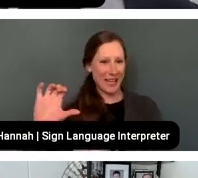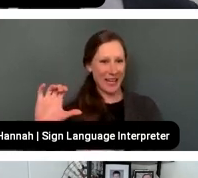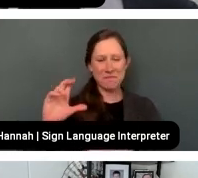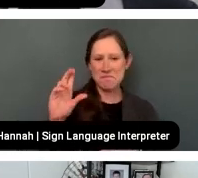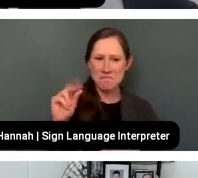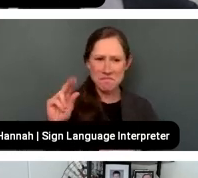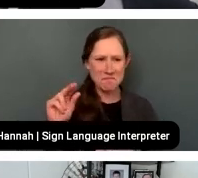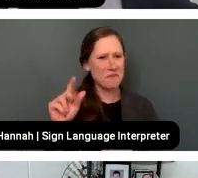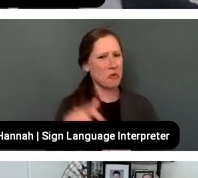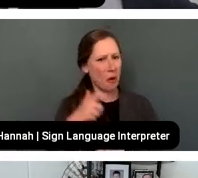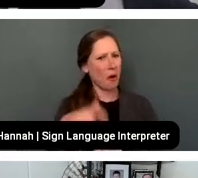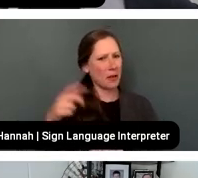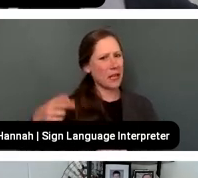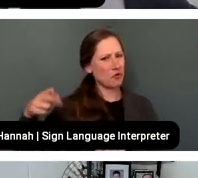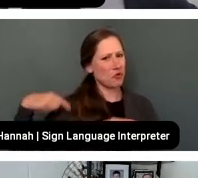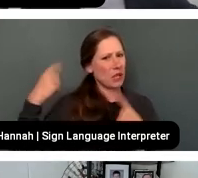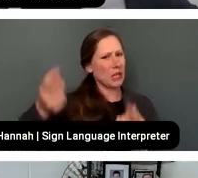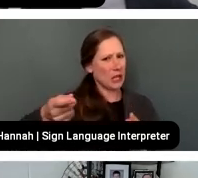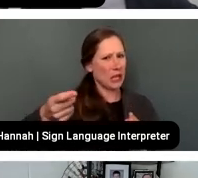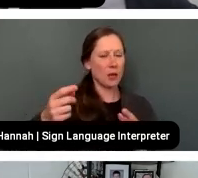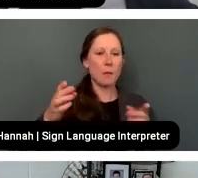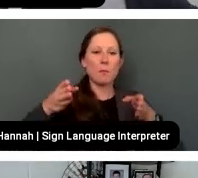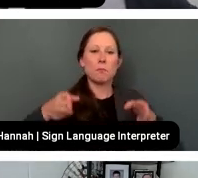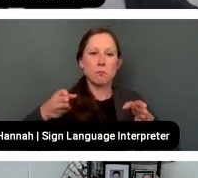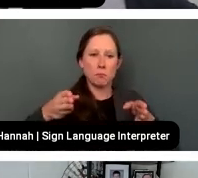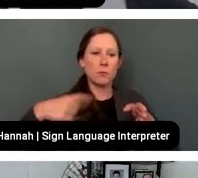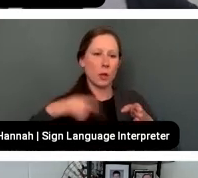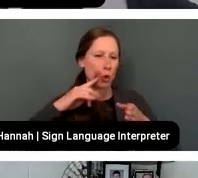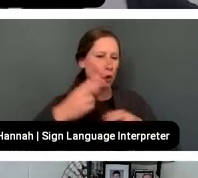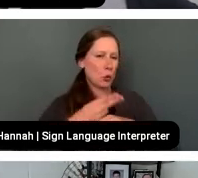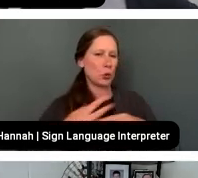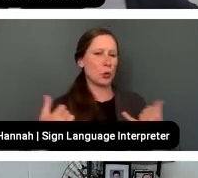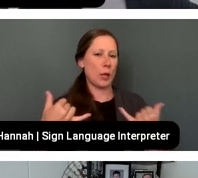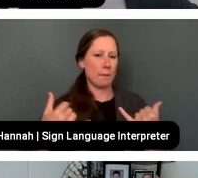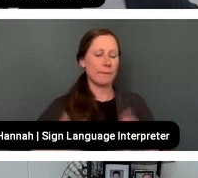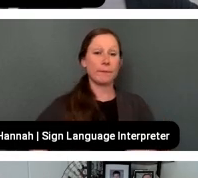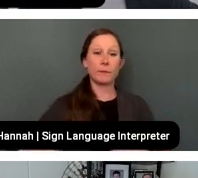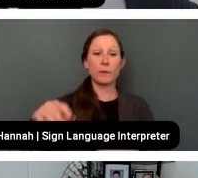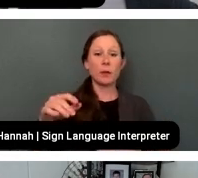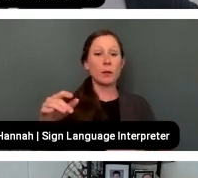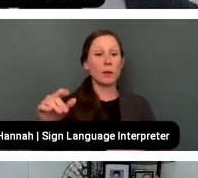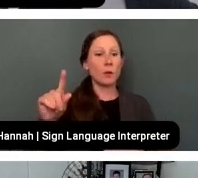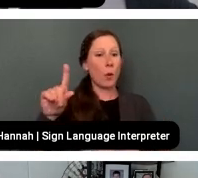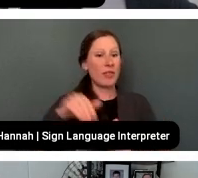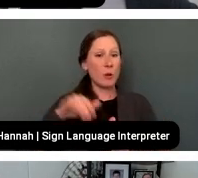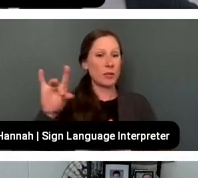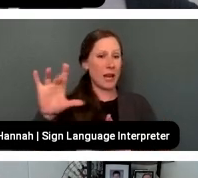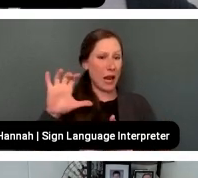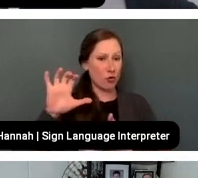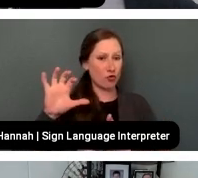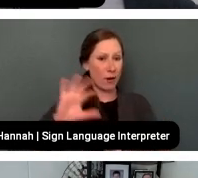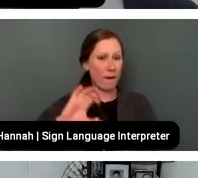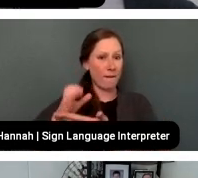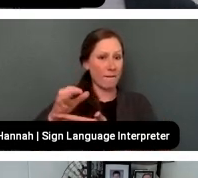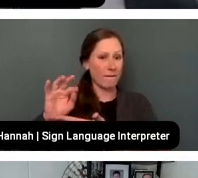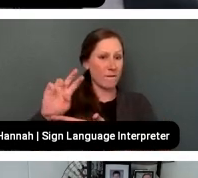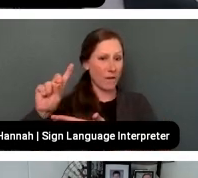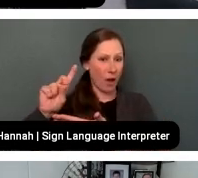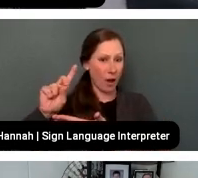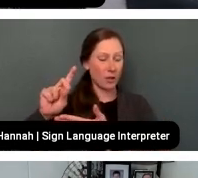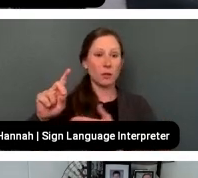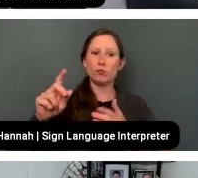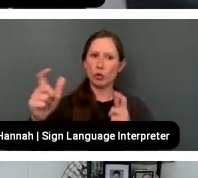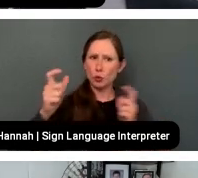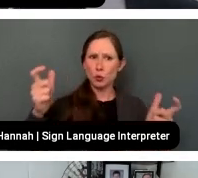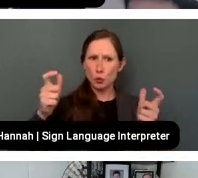get more robust at it. So 1,800 funds is a pretty solid sample size when you look across the other kinds of fund benchmarking that